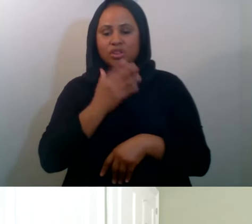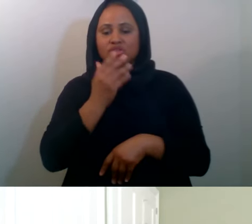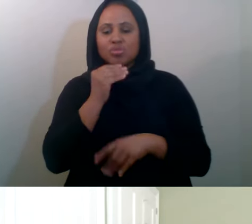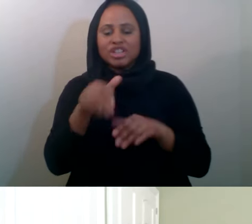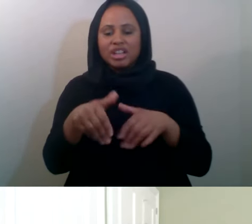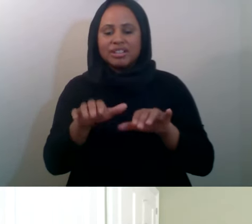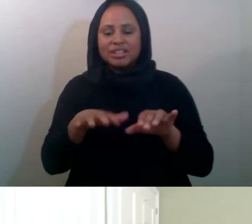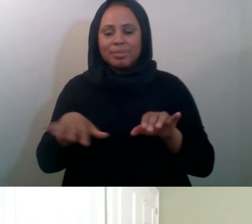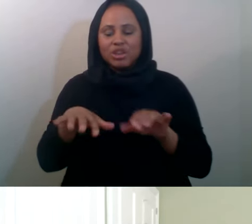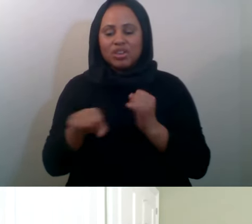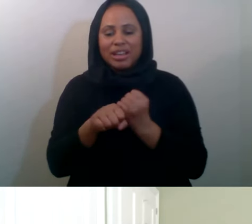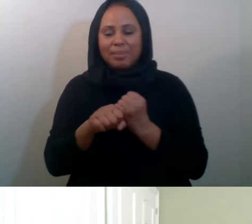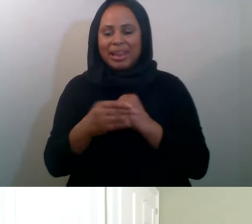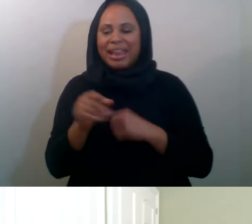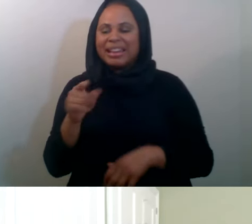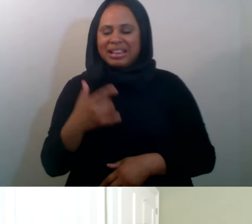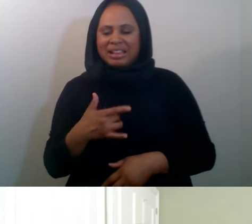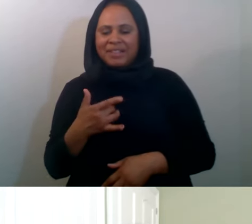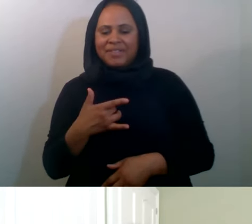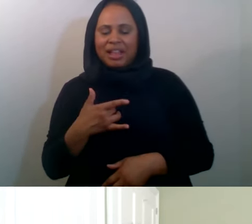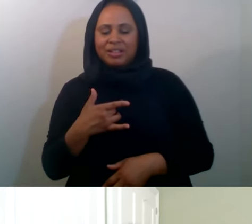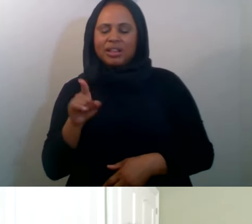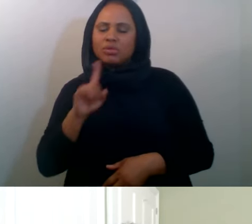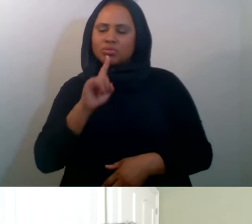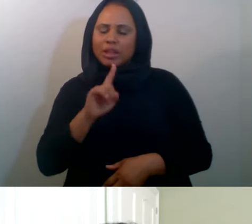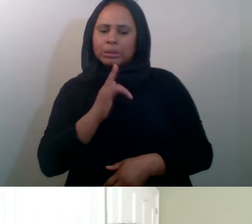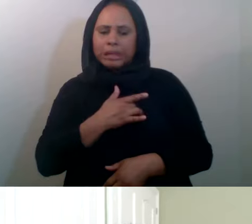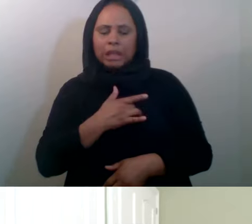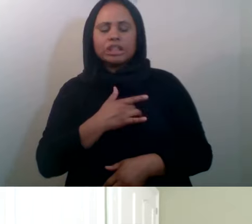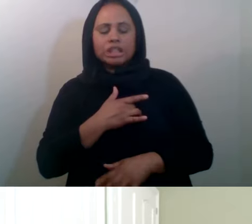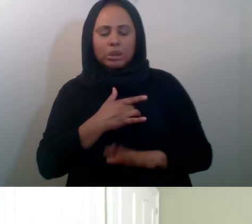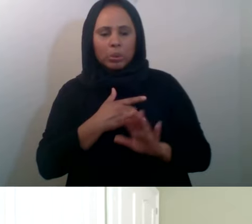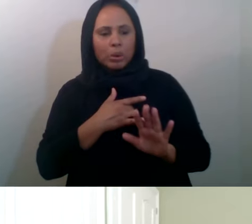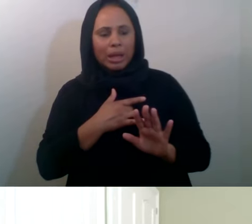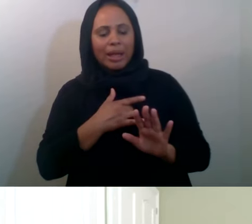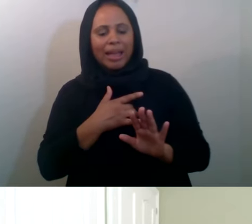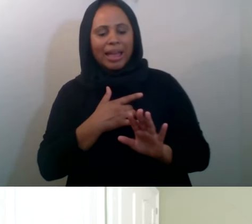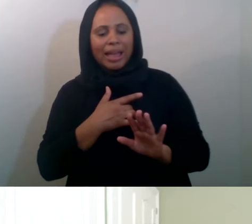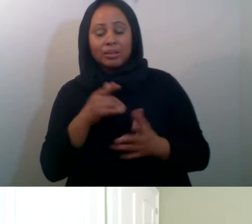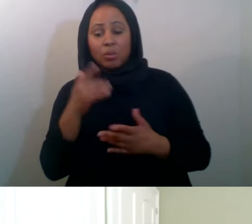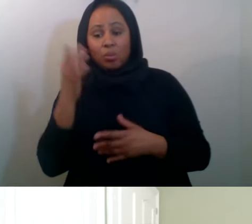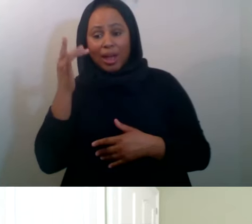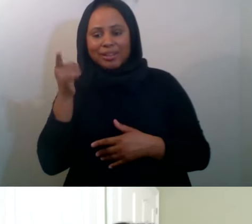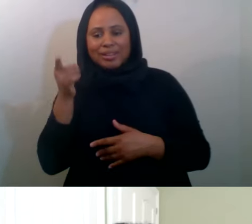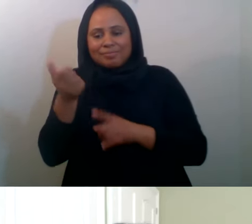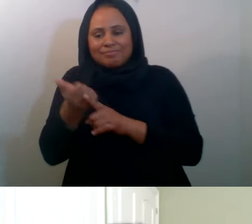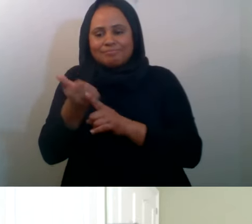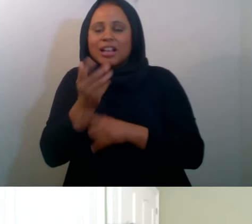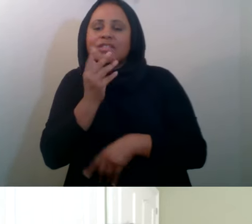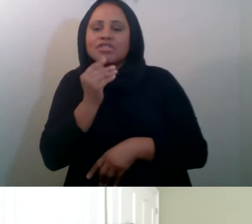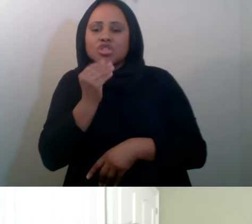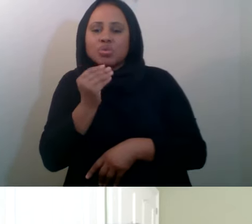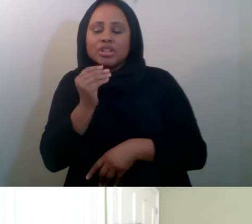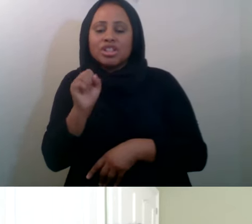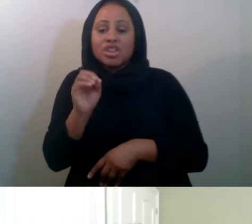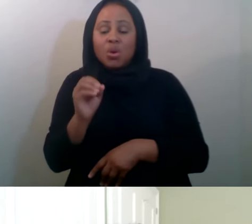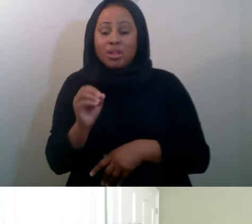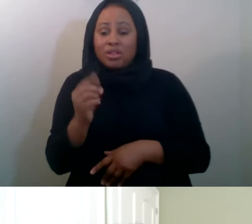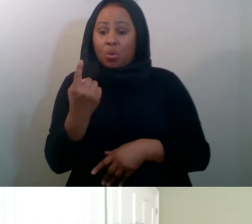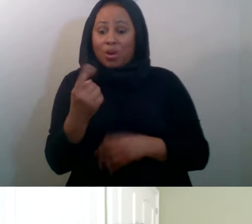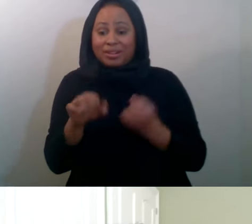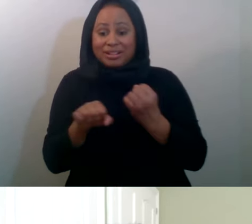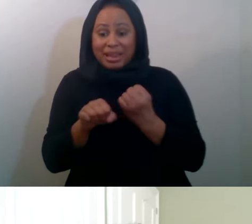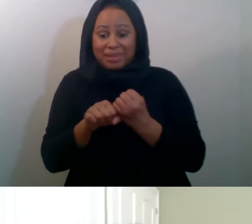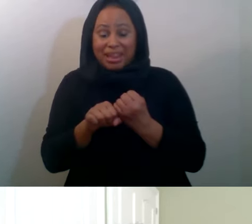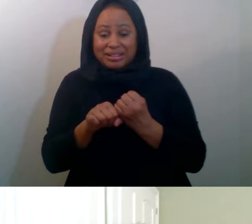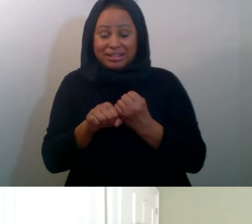And he felt that, you was really touched by that as someone who identifies as Jewish. And so because of that one campaign where